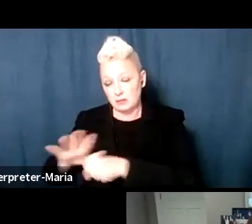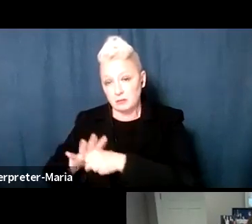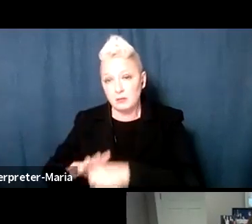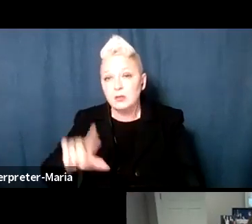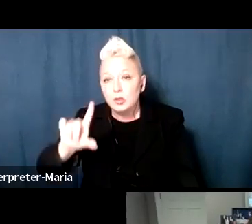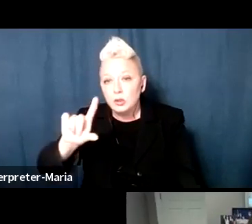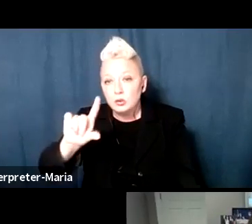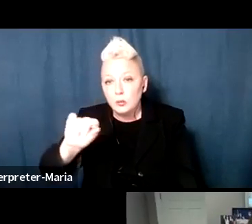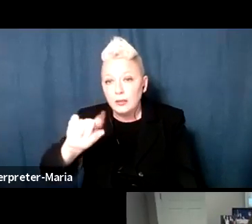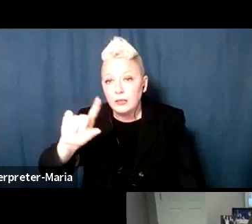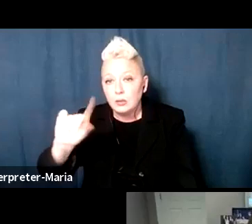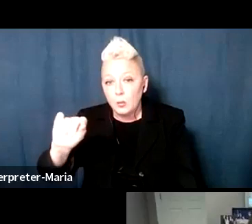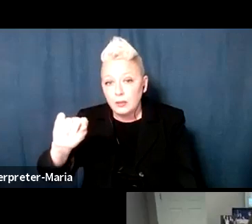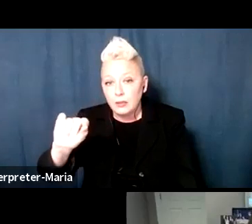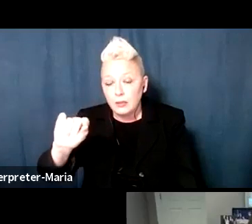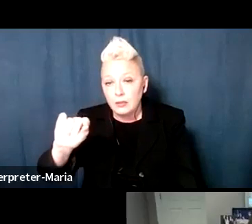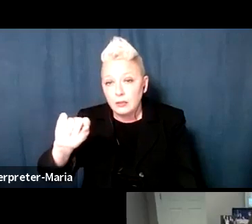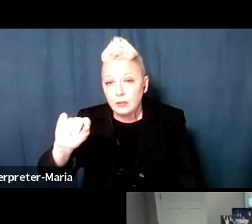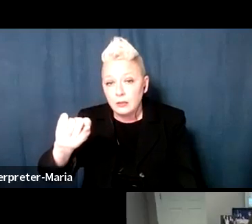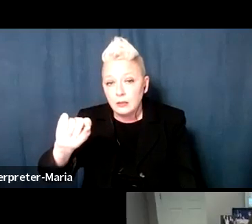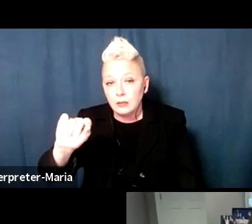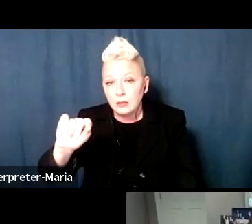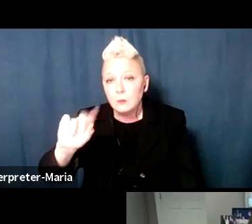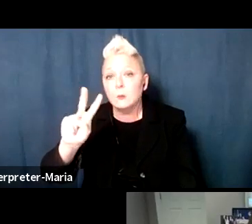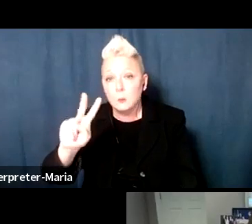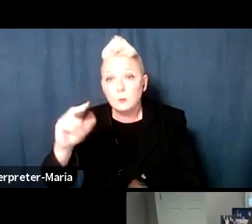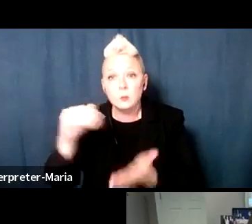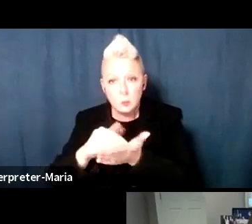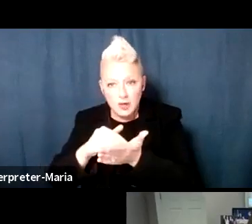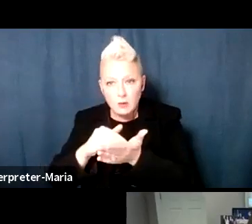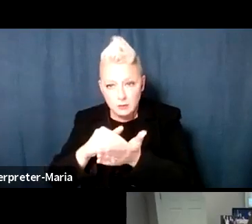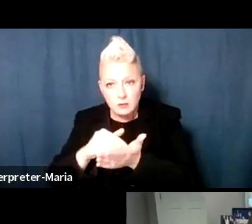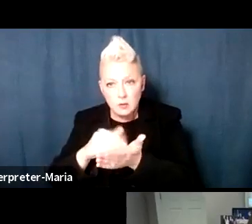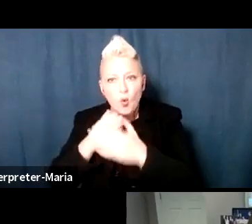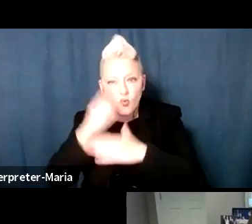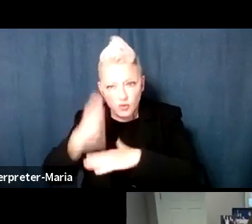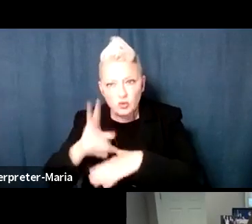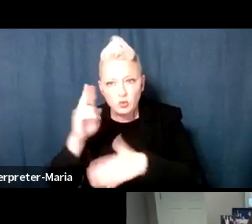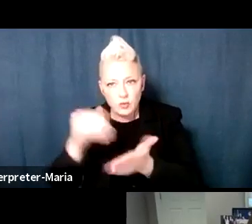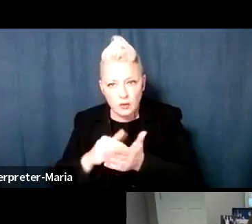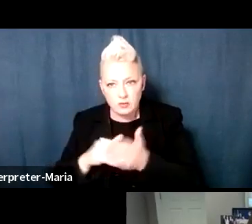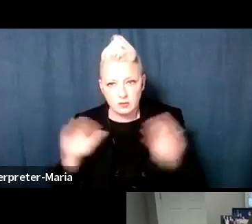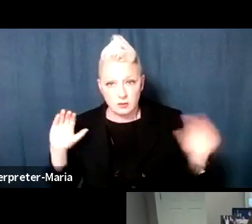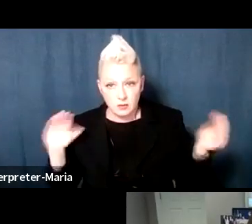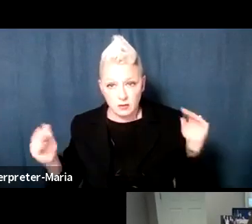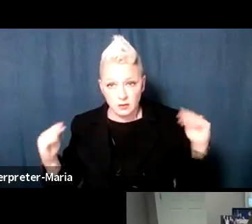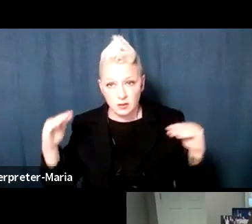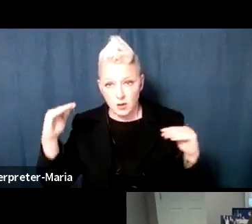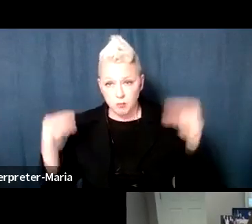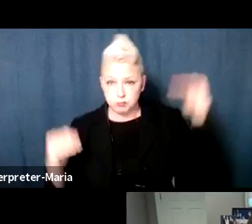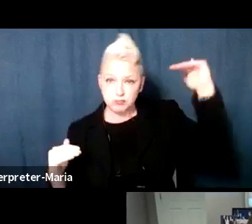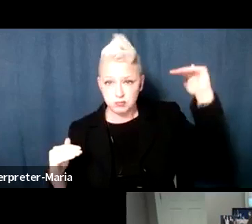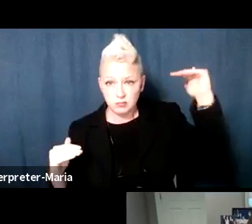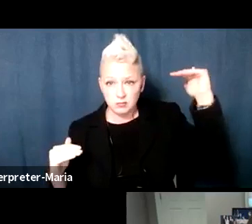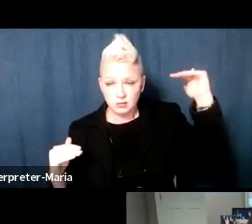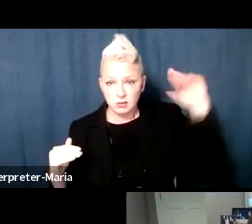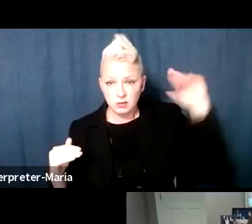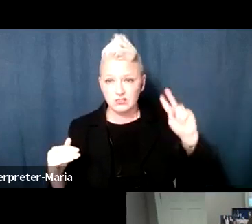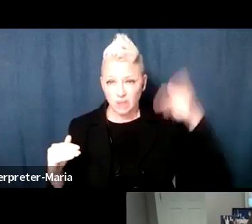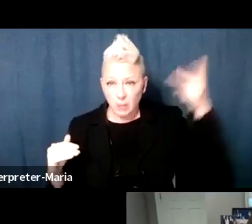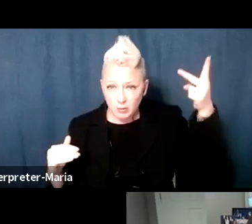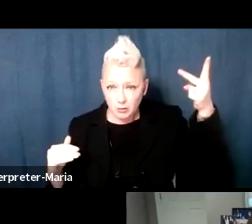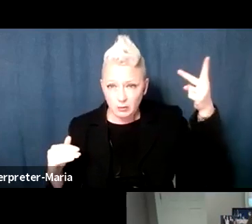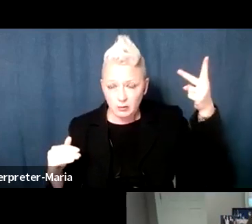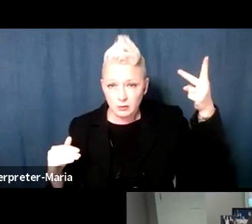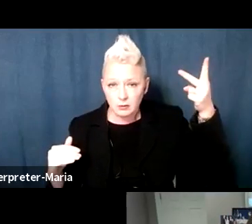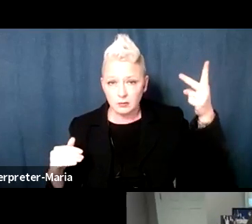that was over 2000 incidents. So that's just to give you a sense. It has doubled in those seven